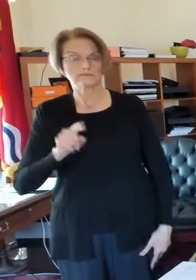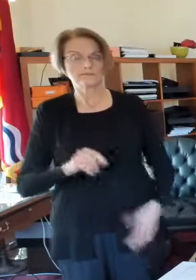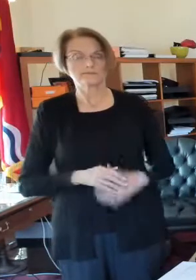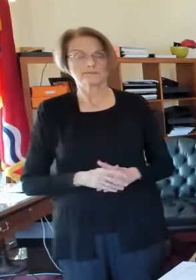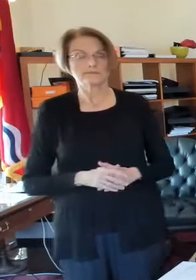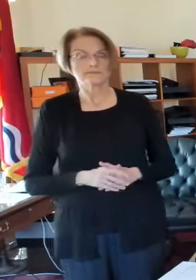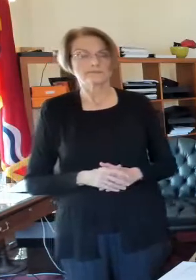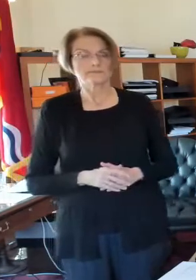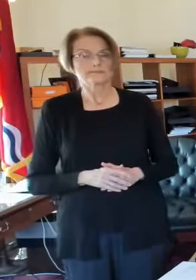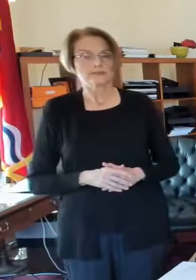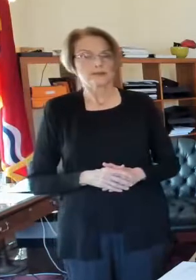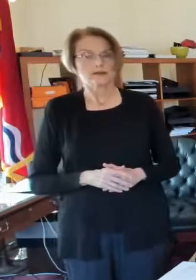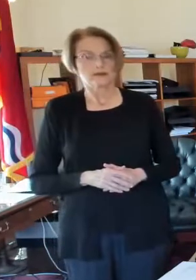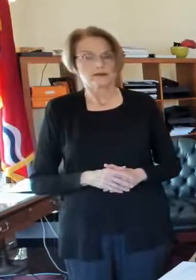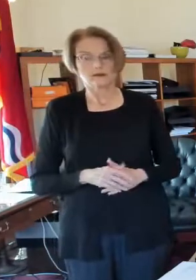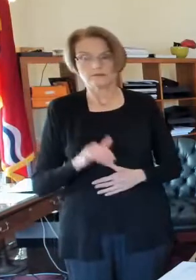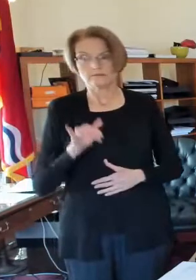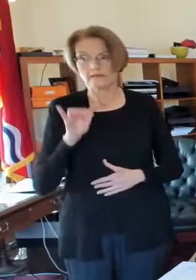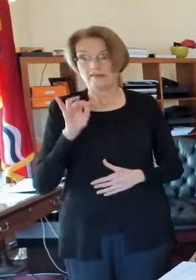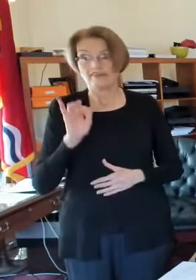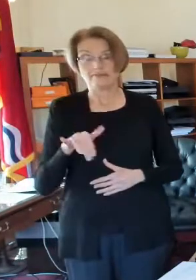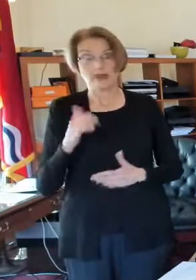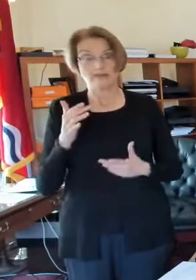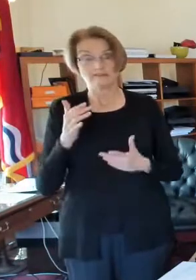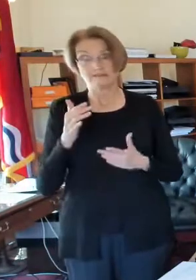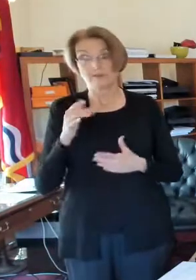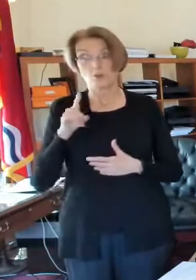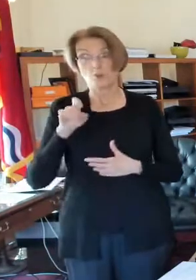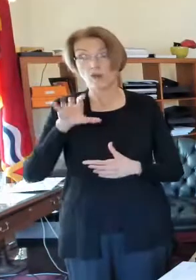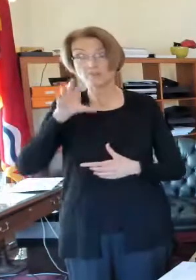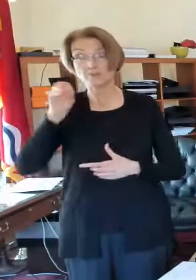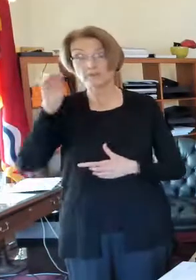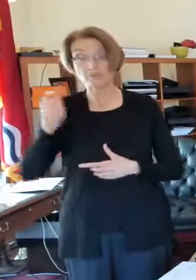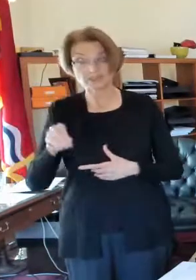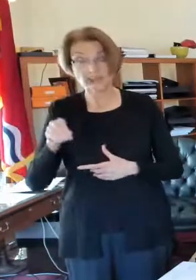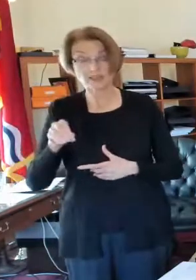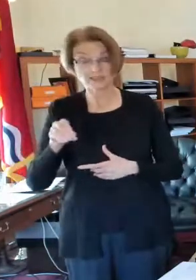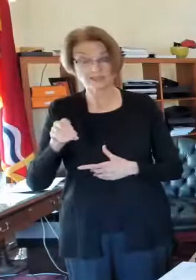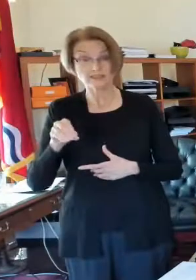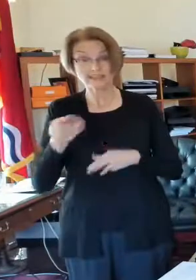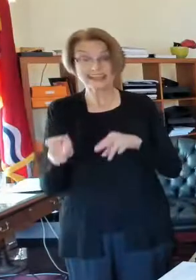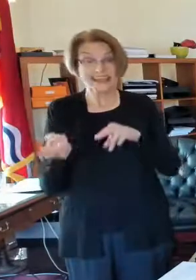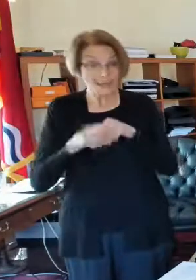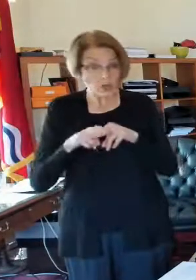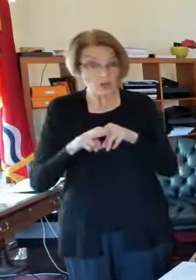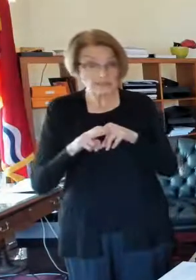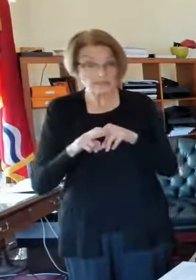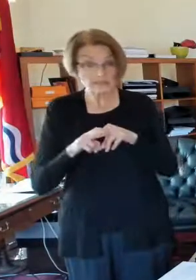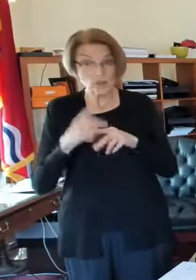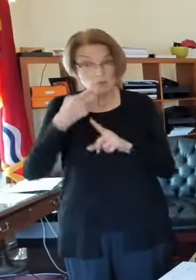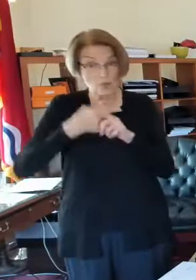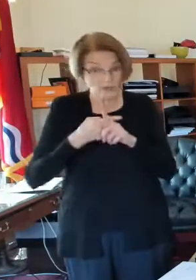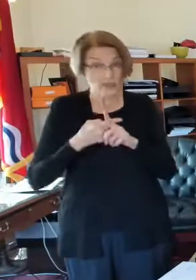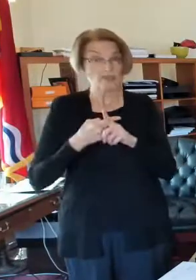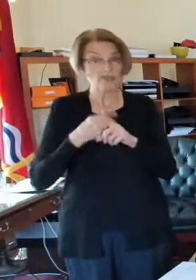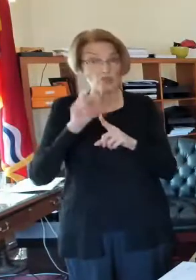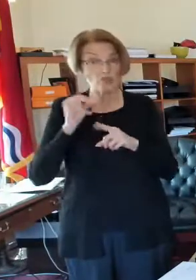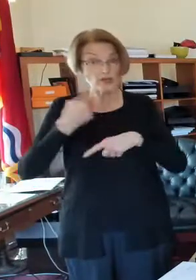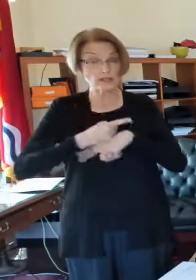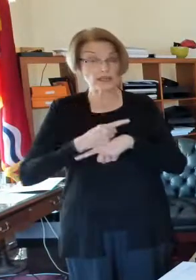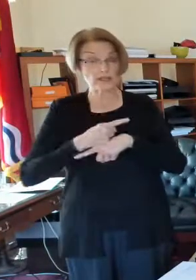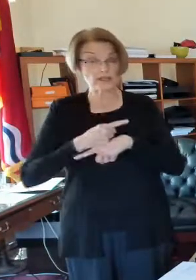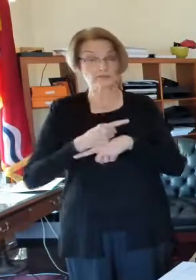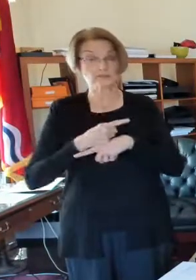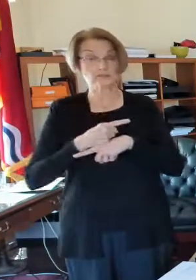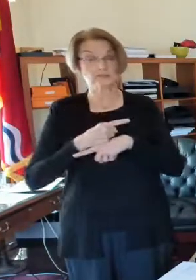So, that's almost a 150 percent increase in the last 30 days in terms of